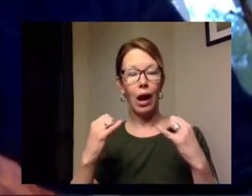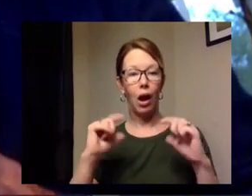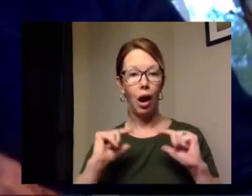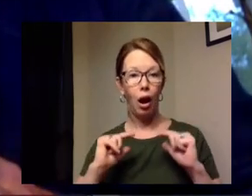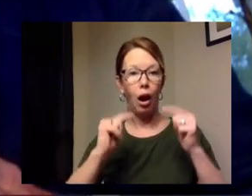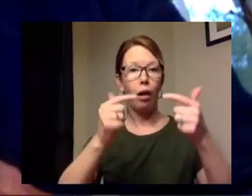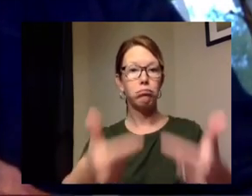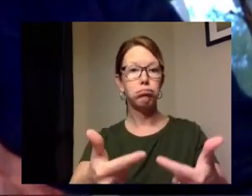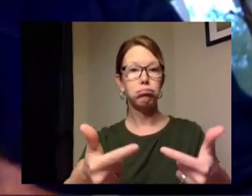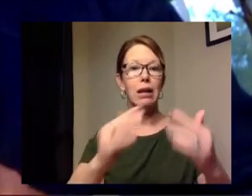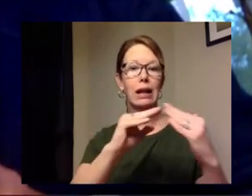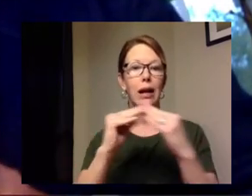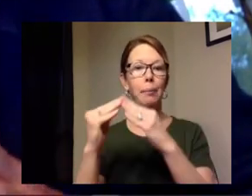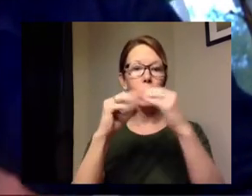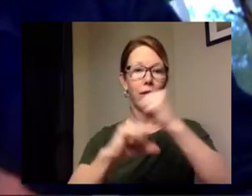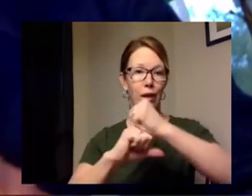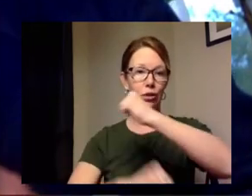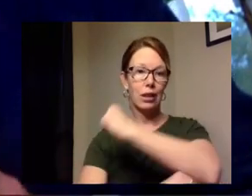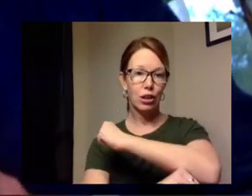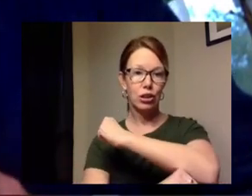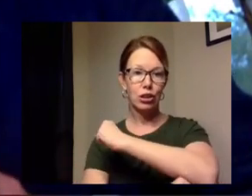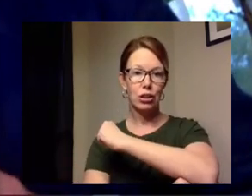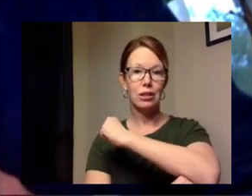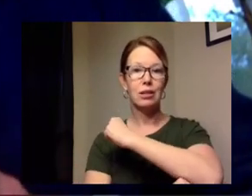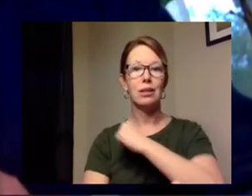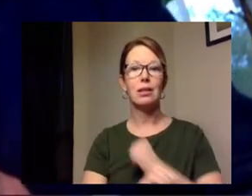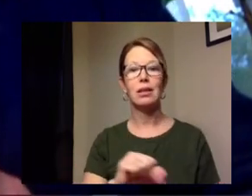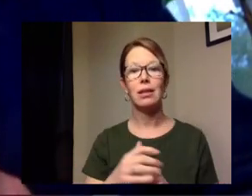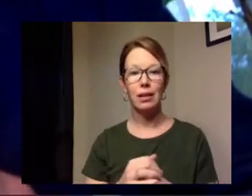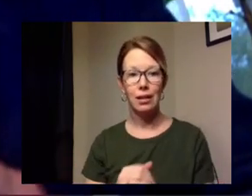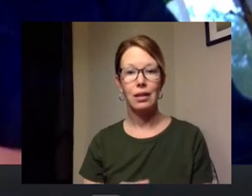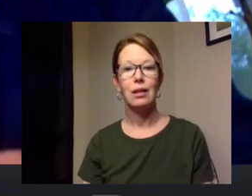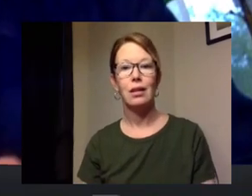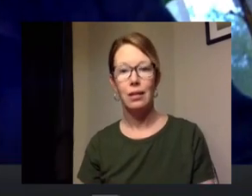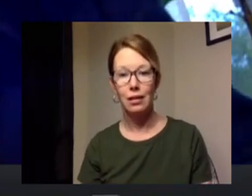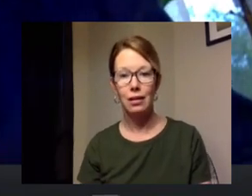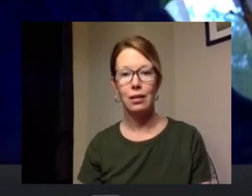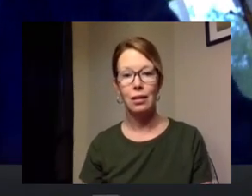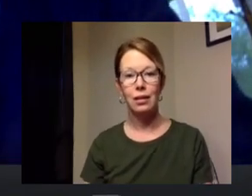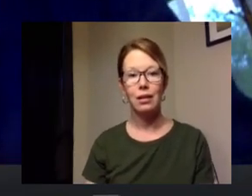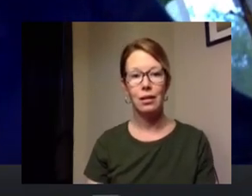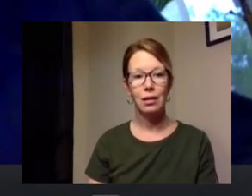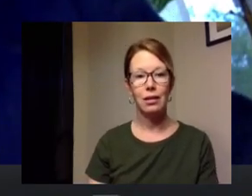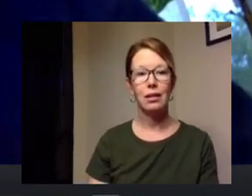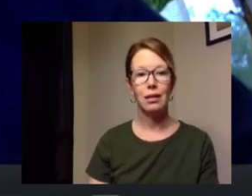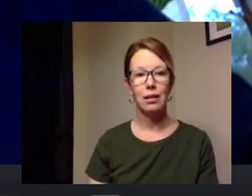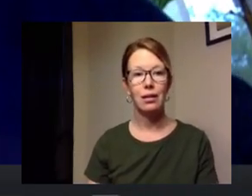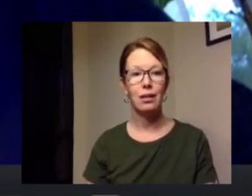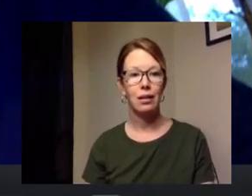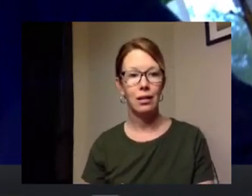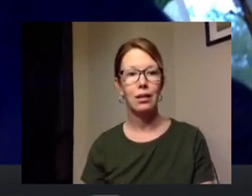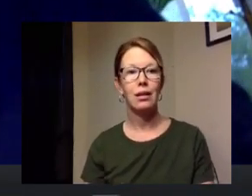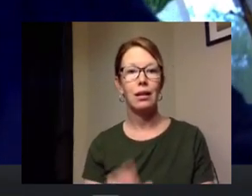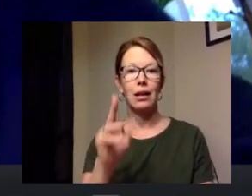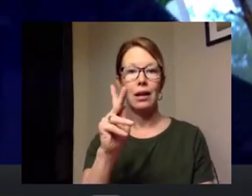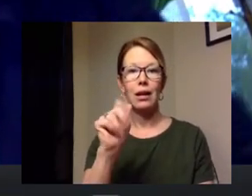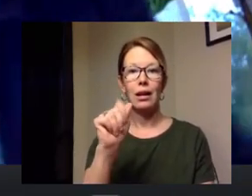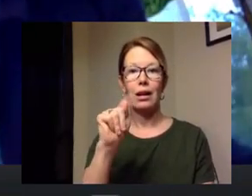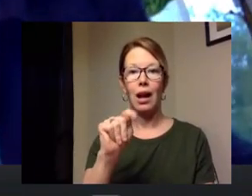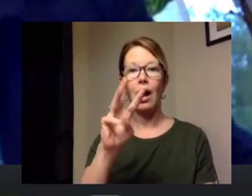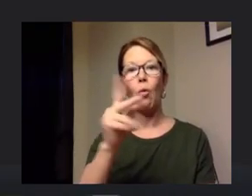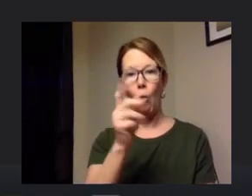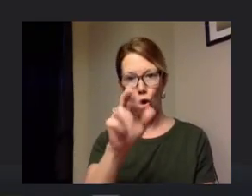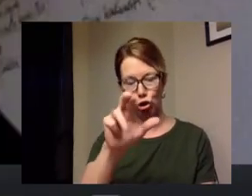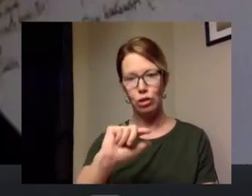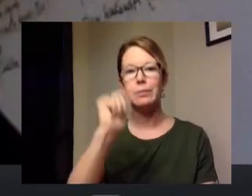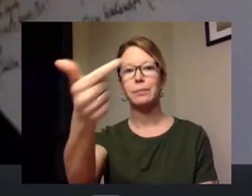with the community foundation kat walter who has some things to share too thank you josue thank you marban